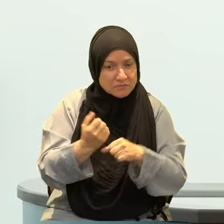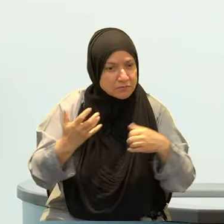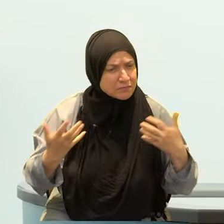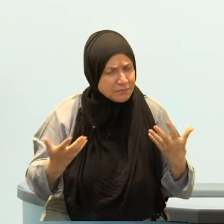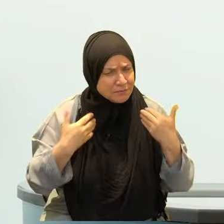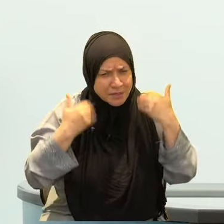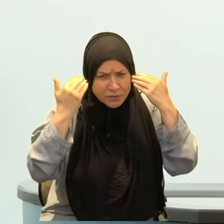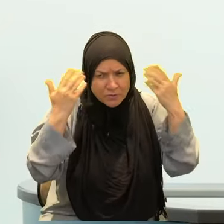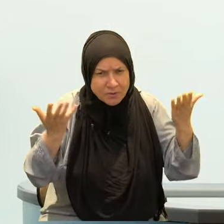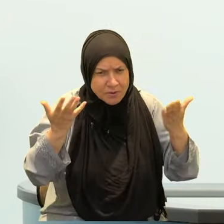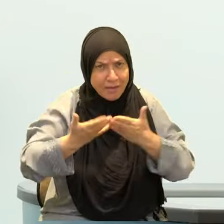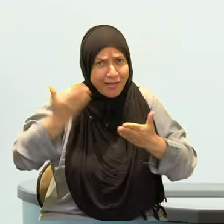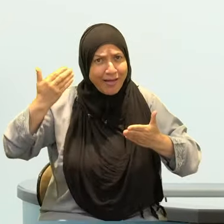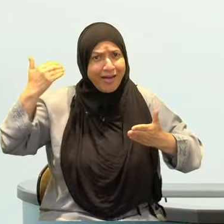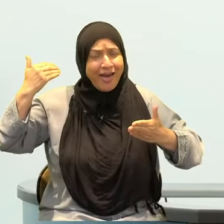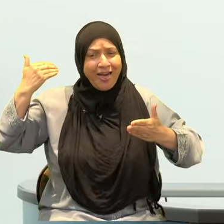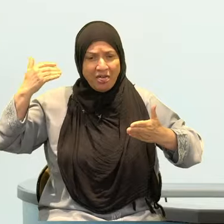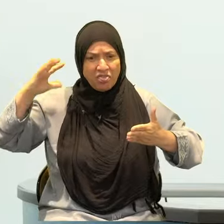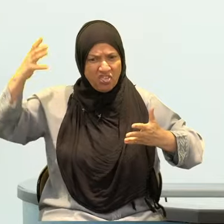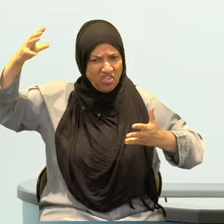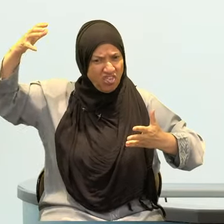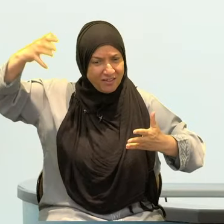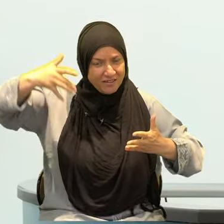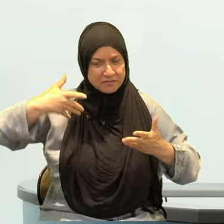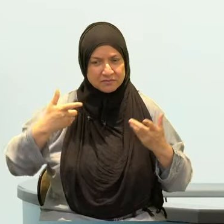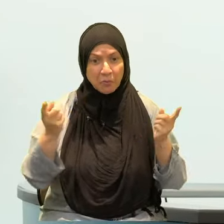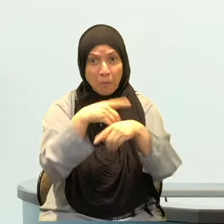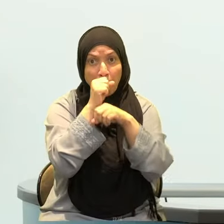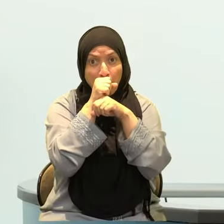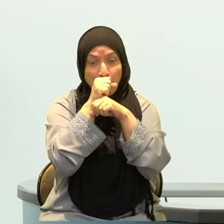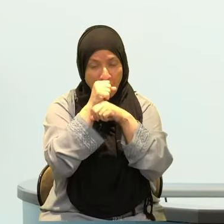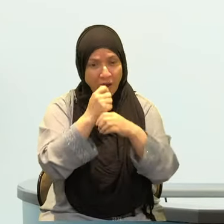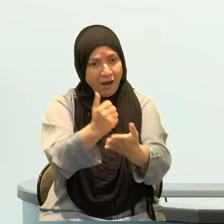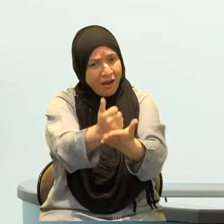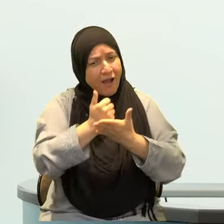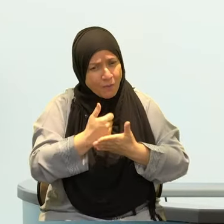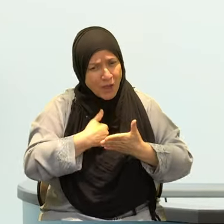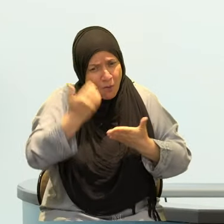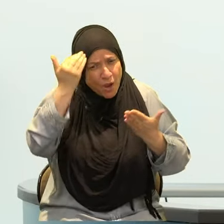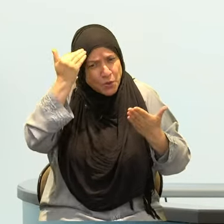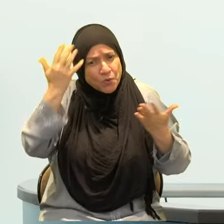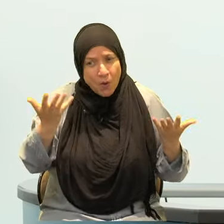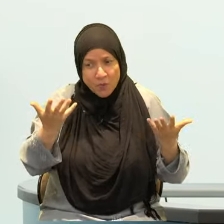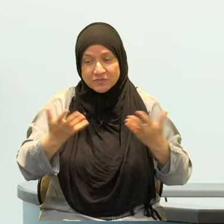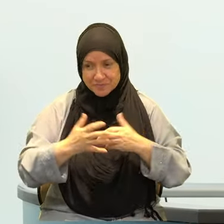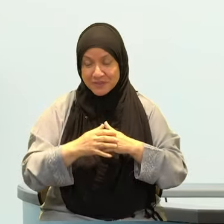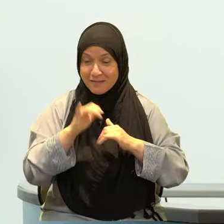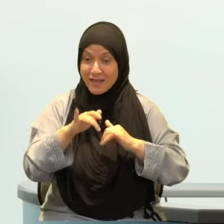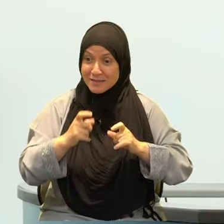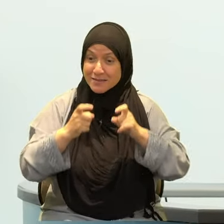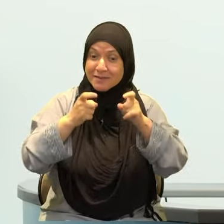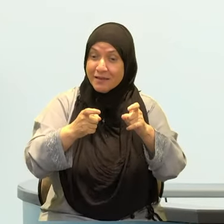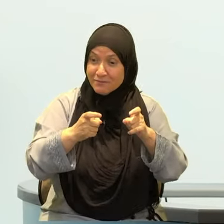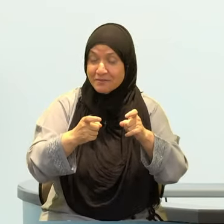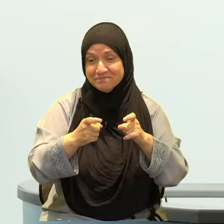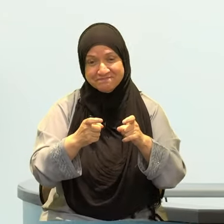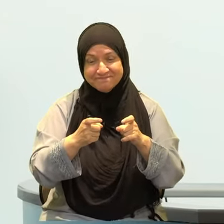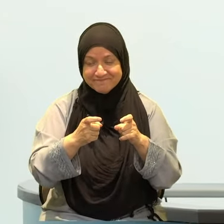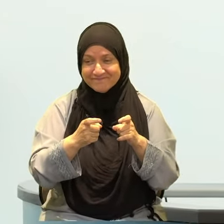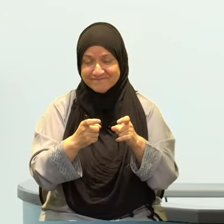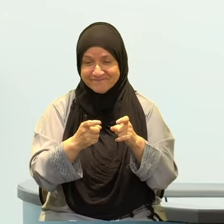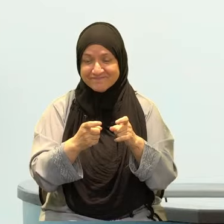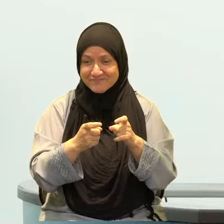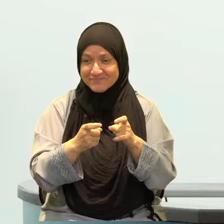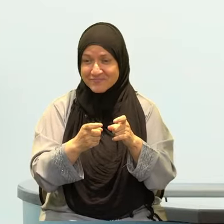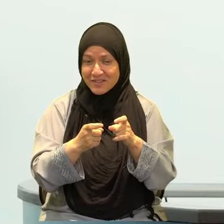sure. Give me a character flaw that you've noticed in me and that you think I need to work on. Everyone ask your spouse ask